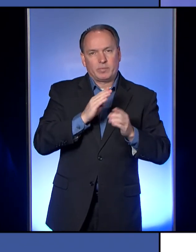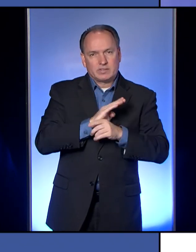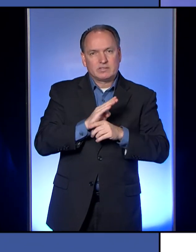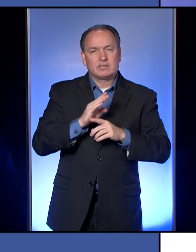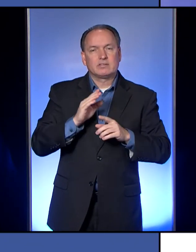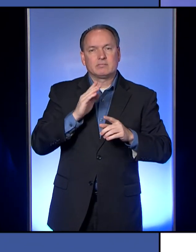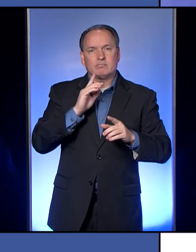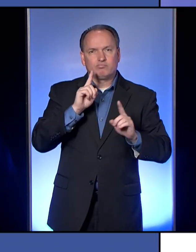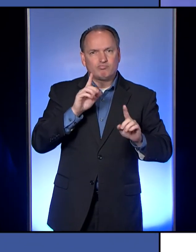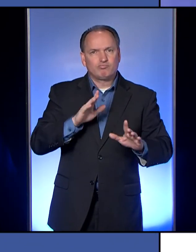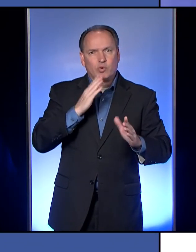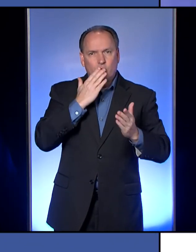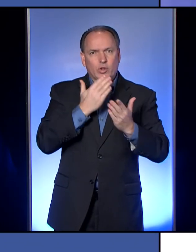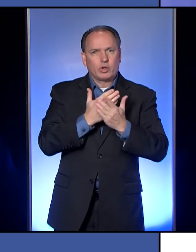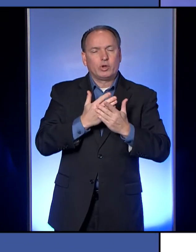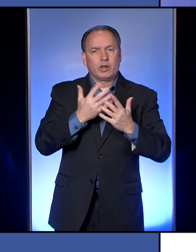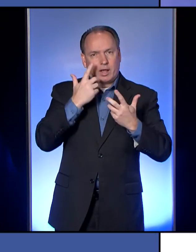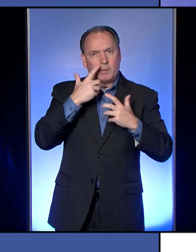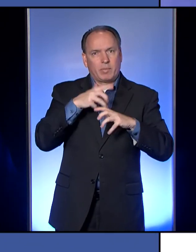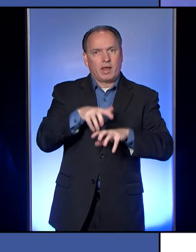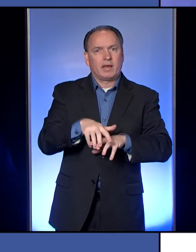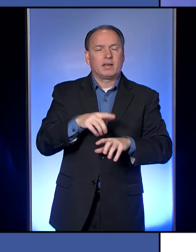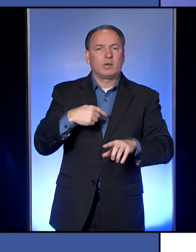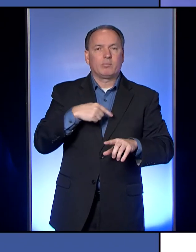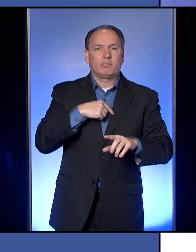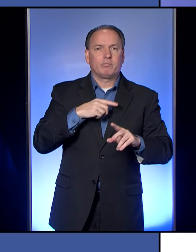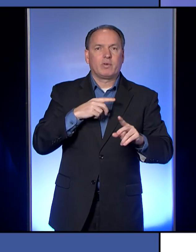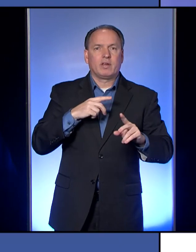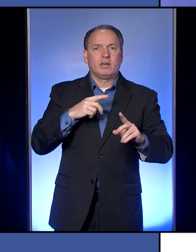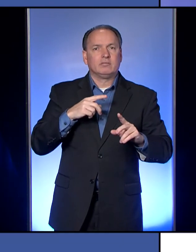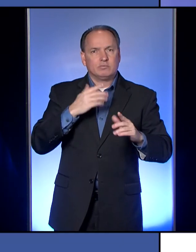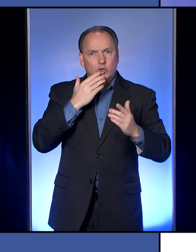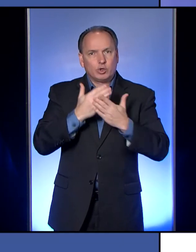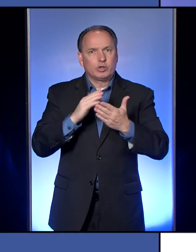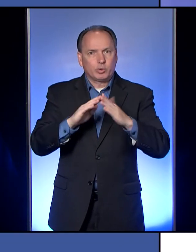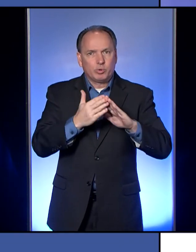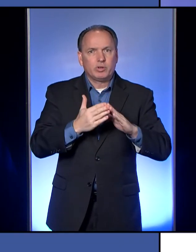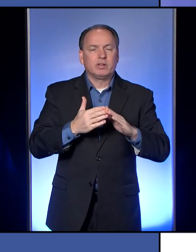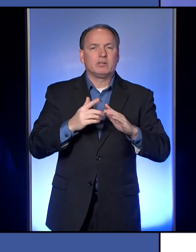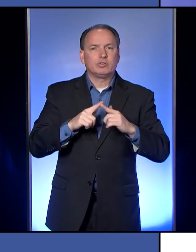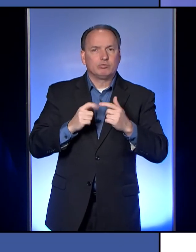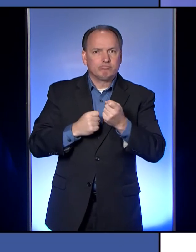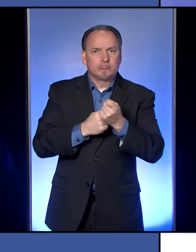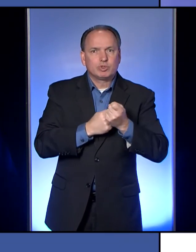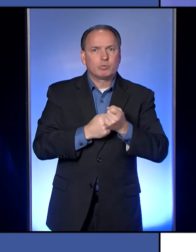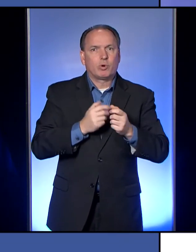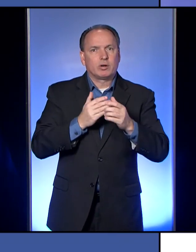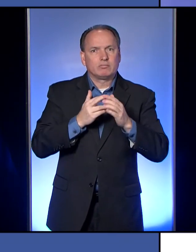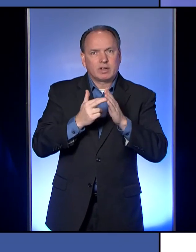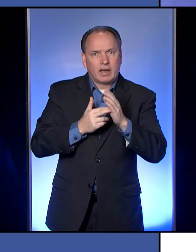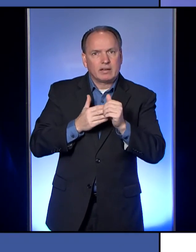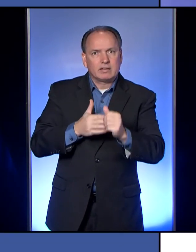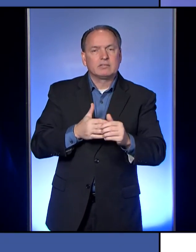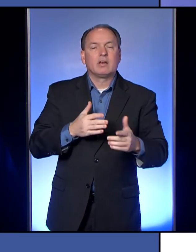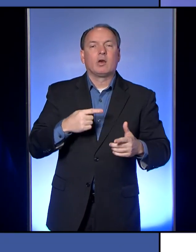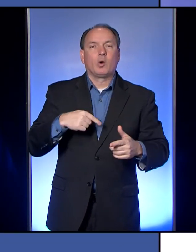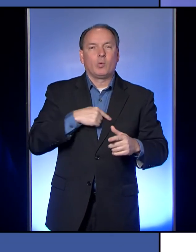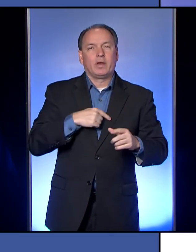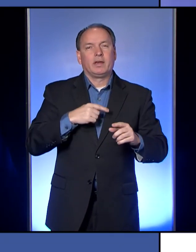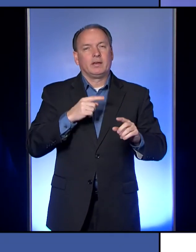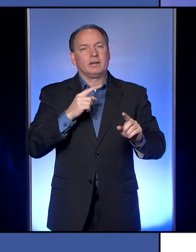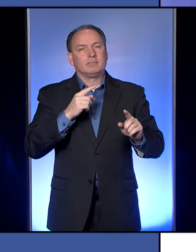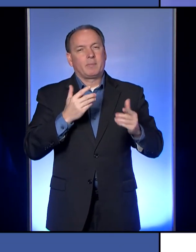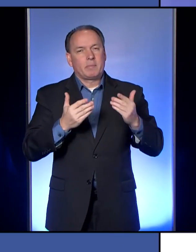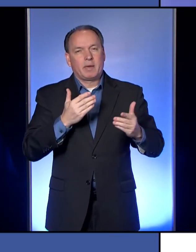really great at complying and that people in our community are really great at complying with the new guidance out that then we would be looked at as a